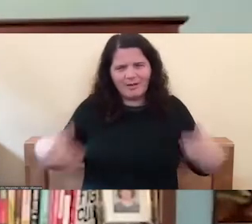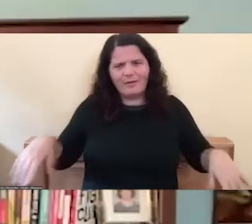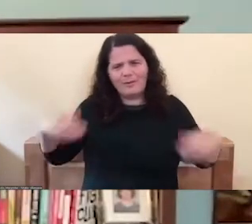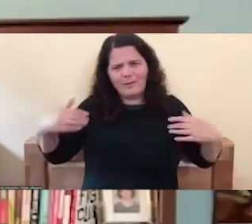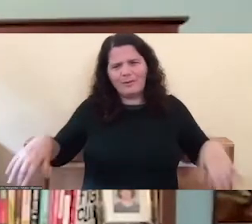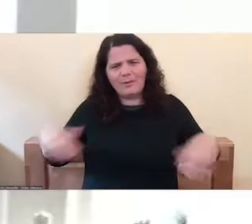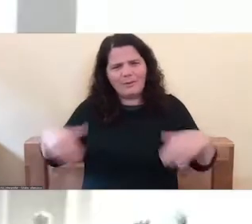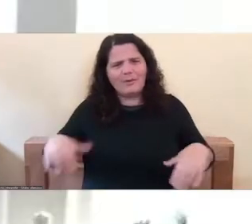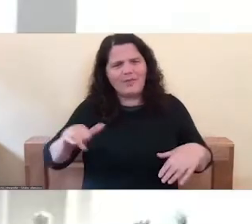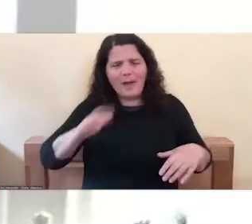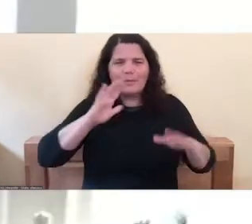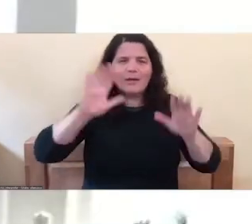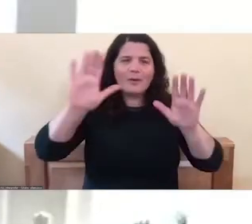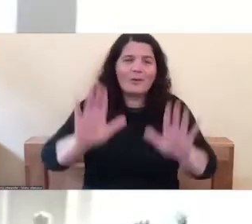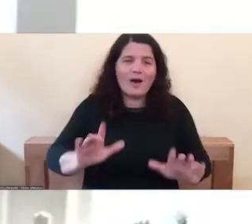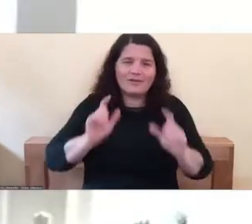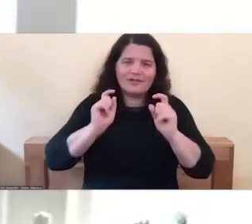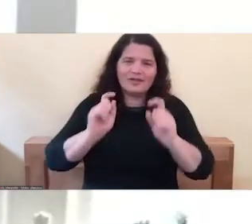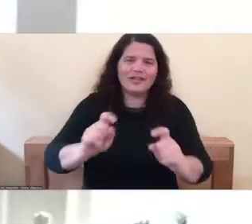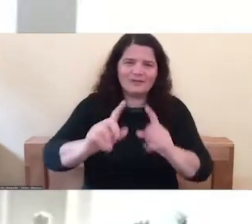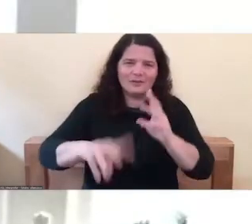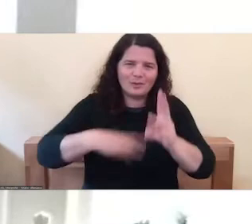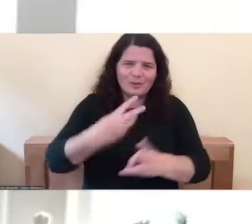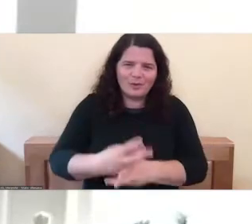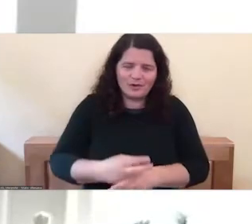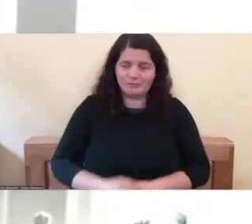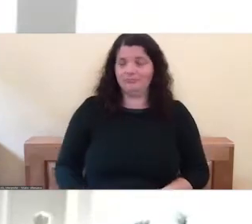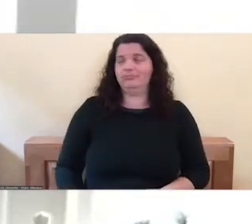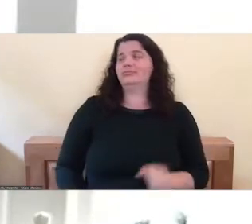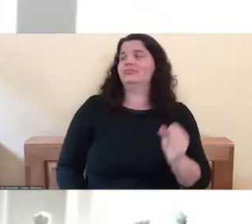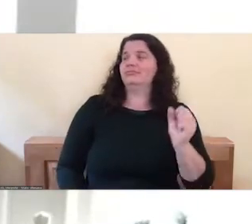to the world. Oh, it would, it would be spectacular.